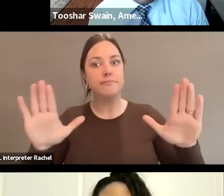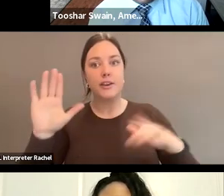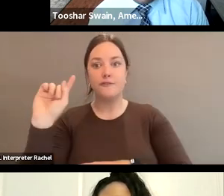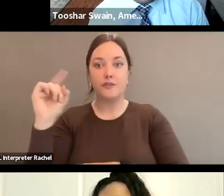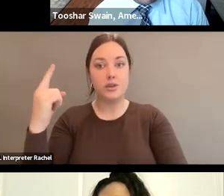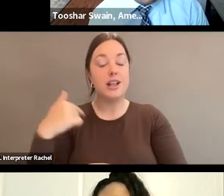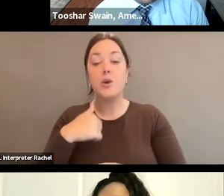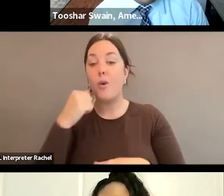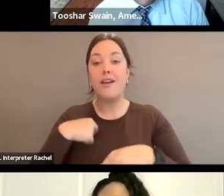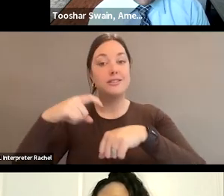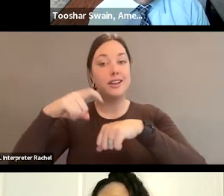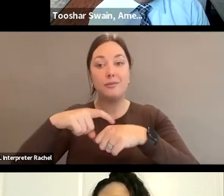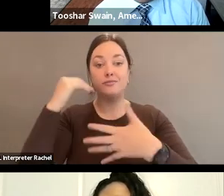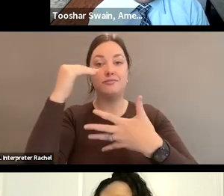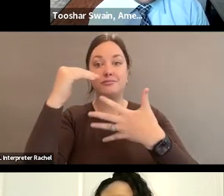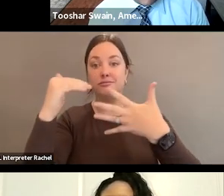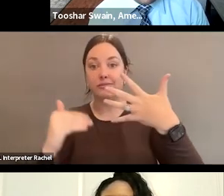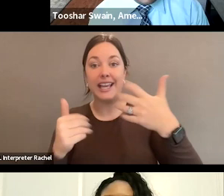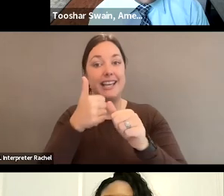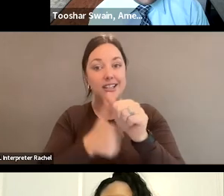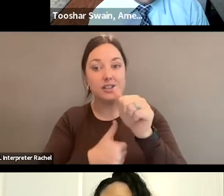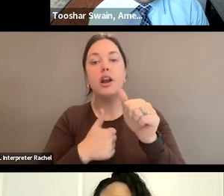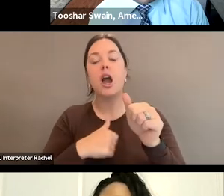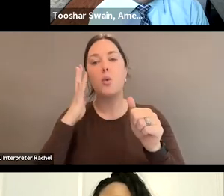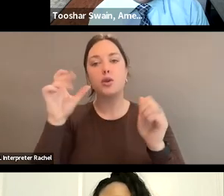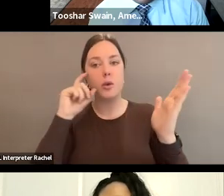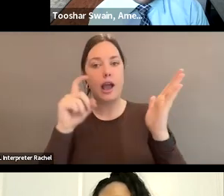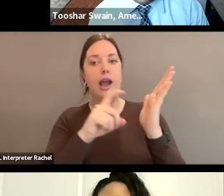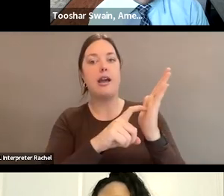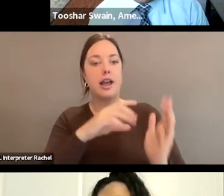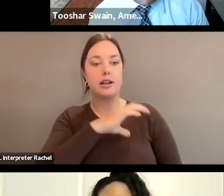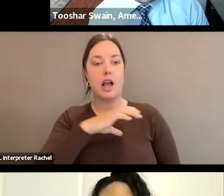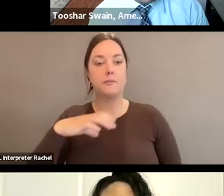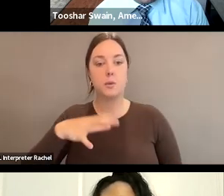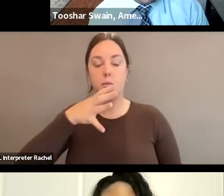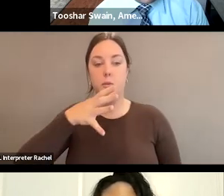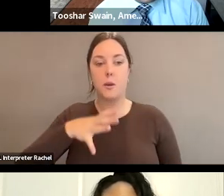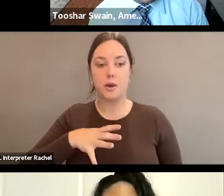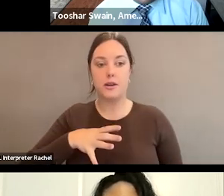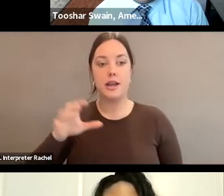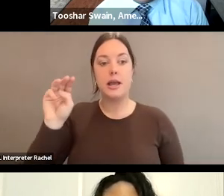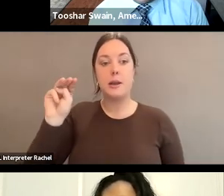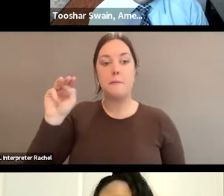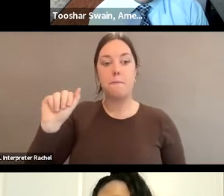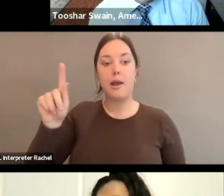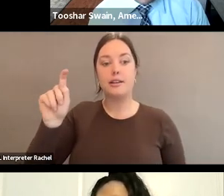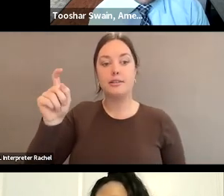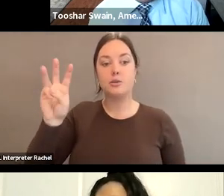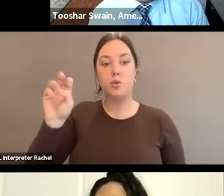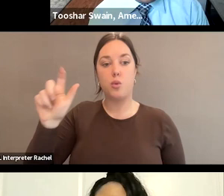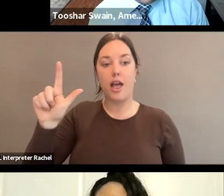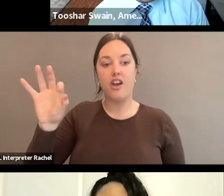I don't have time to go through all of them, I will quickly highlight Congressman-elect Maxwell Frost from Florida